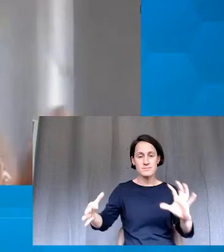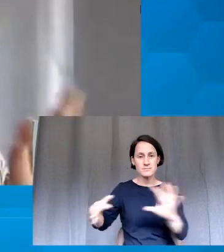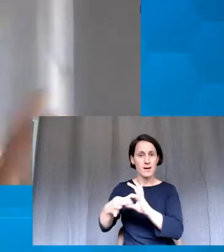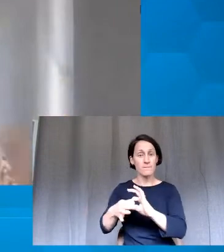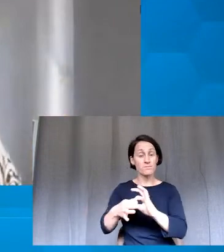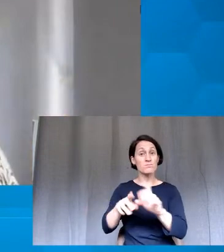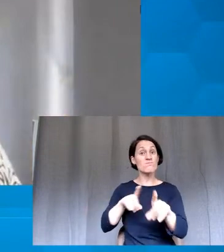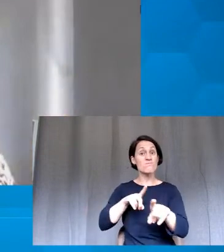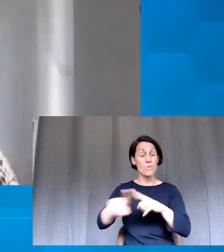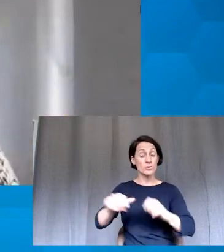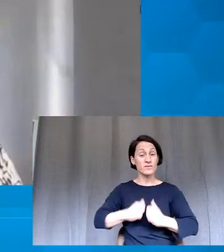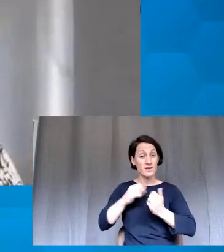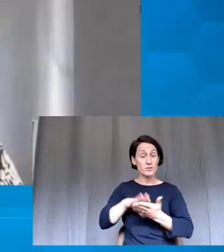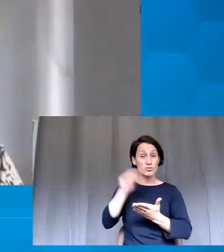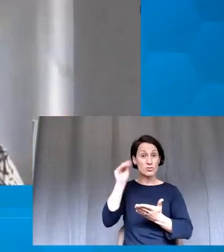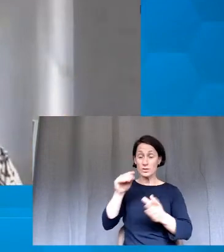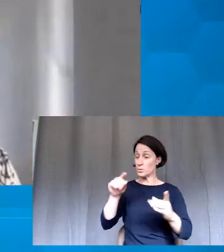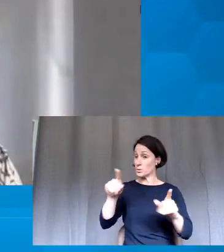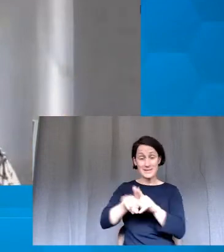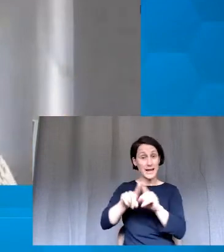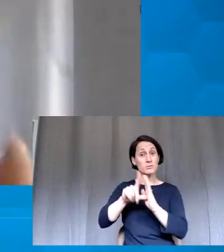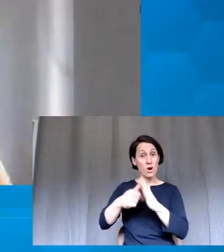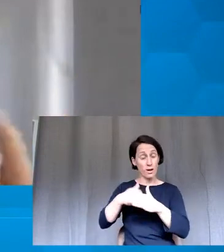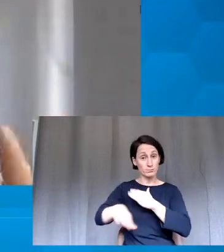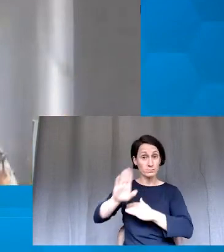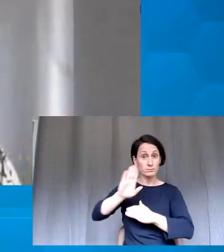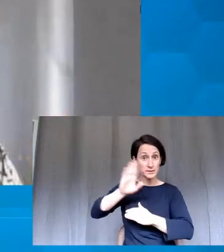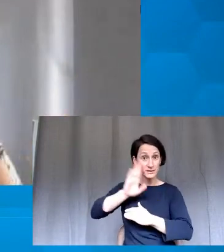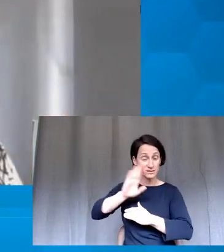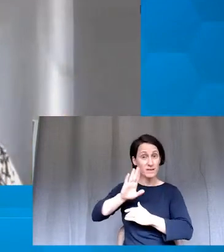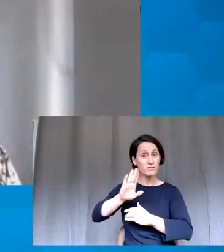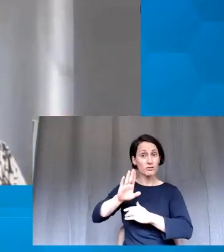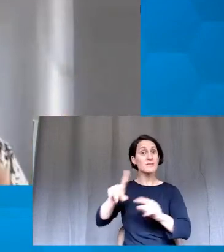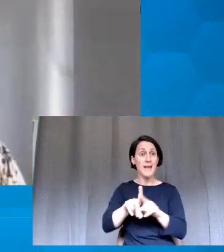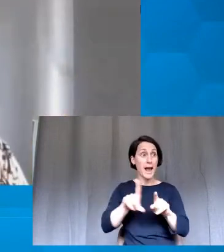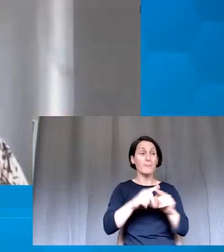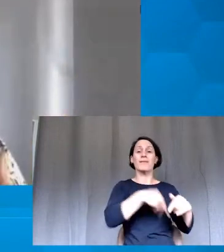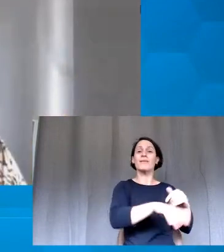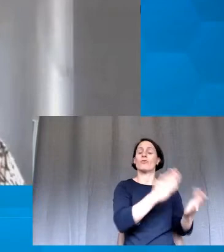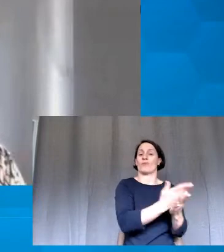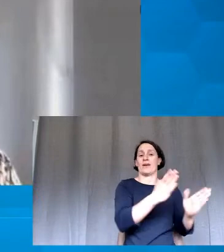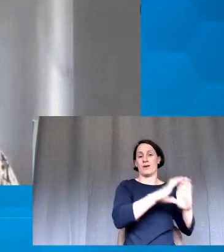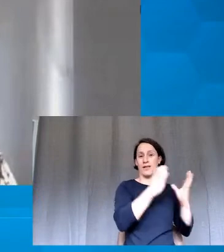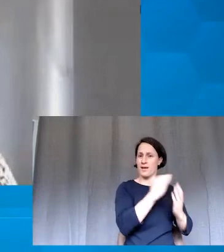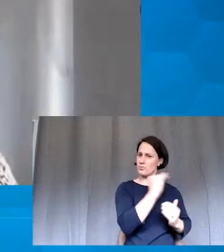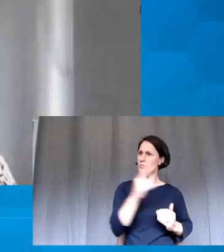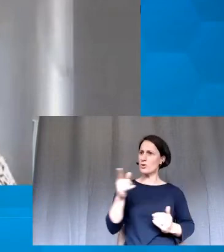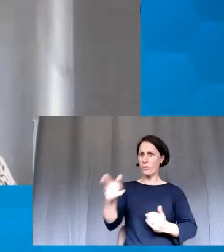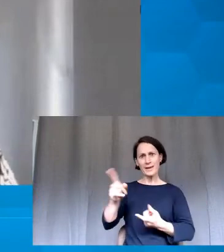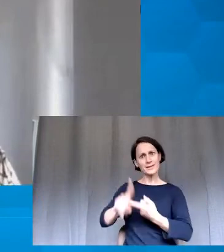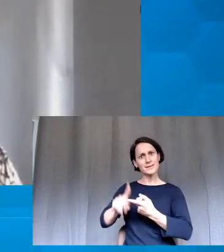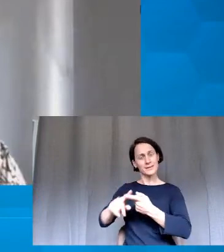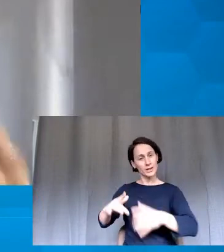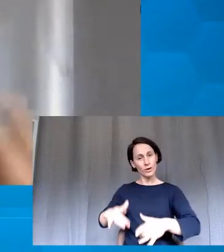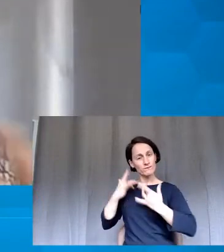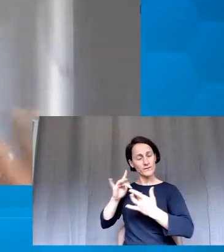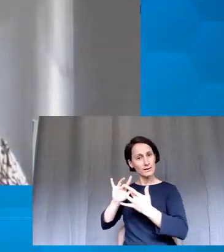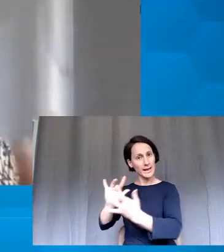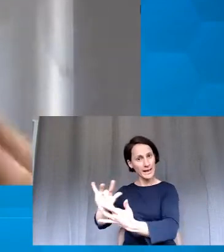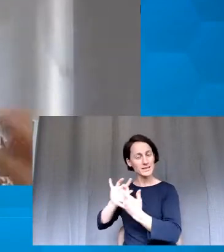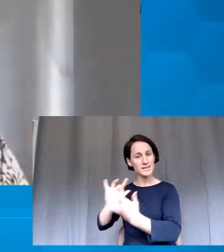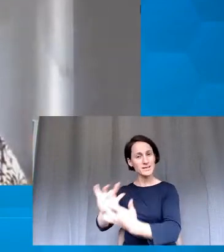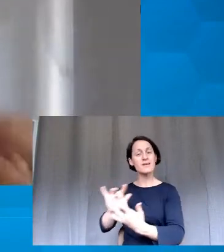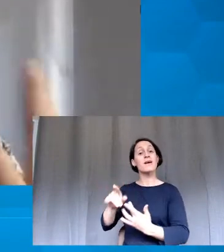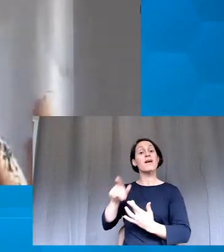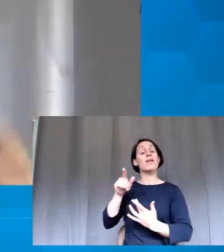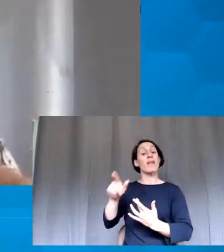joined me like they would, but they were joining me from home. And there was that sense of connectedness that students had. And they were already familiar with Zetings. And